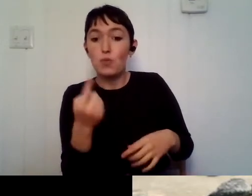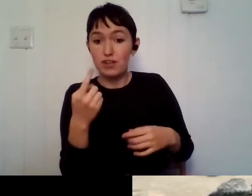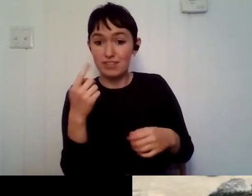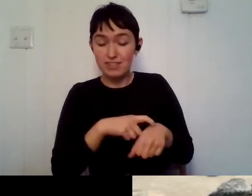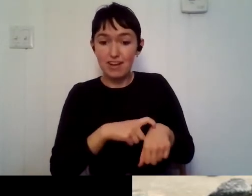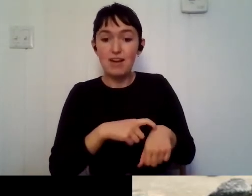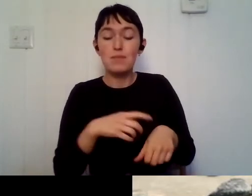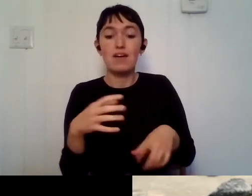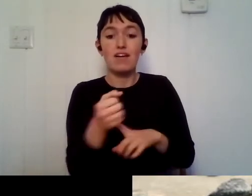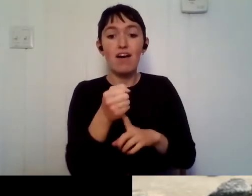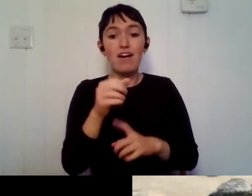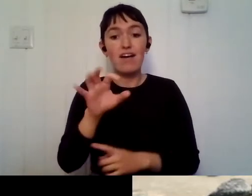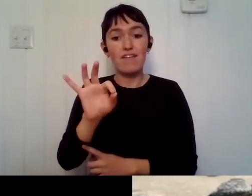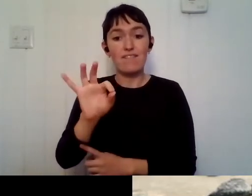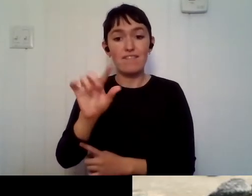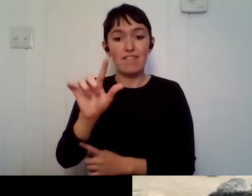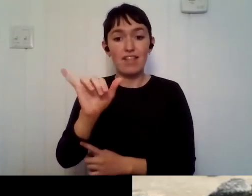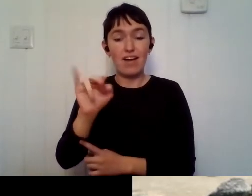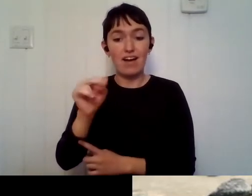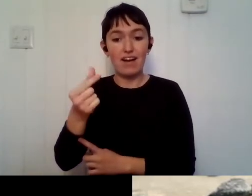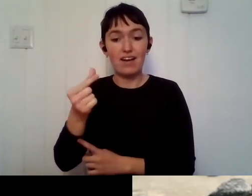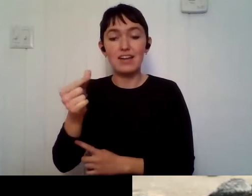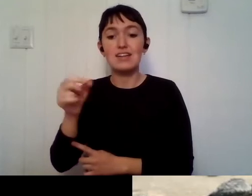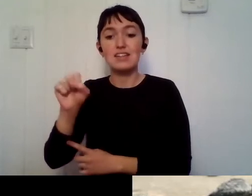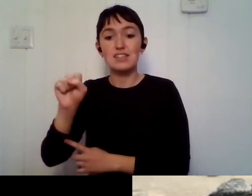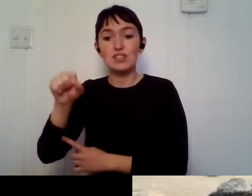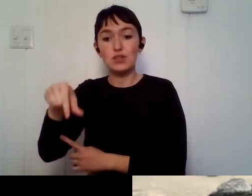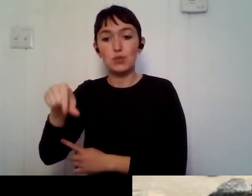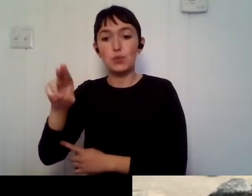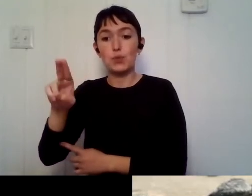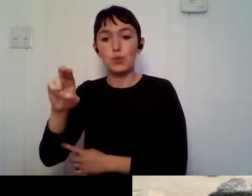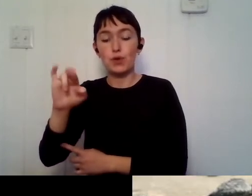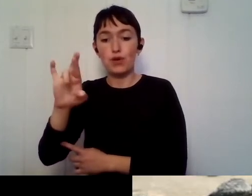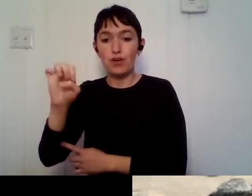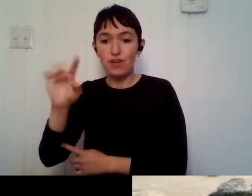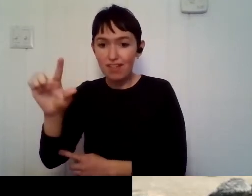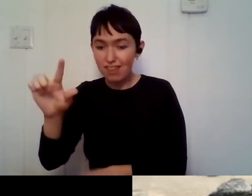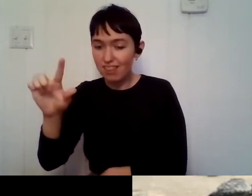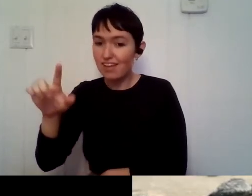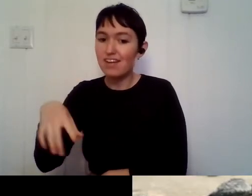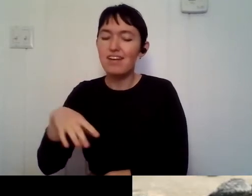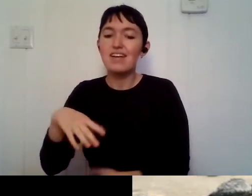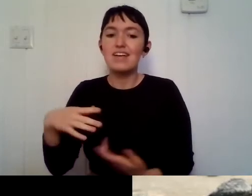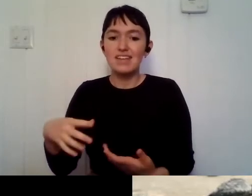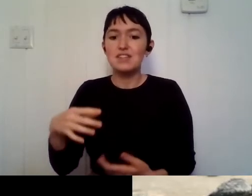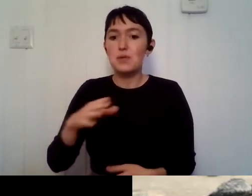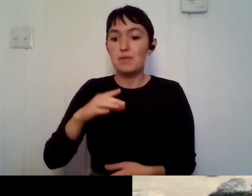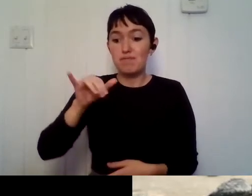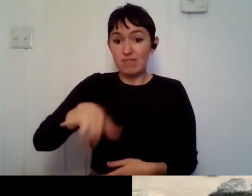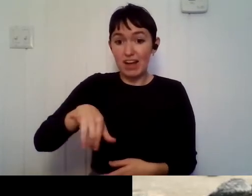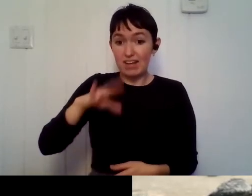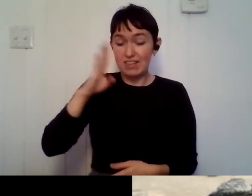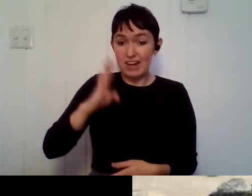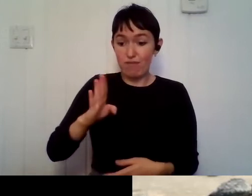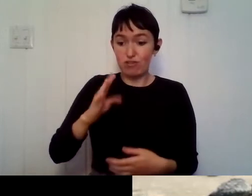and it was actually had never been recorded, um, in that national park before. Um, so it was pretty cool.